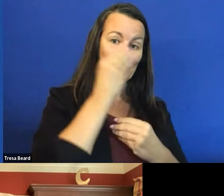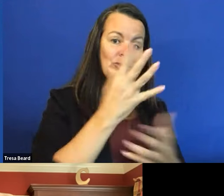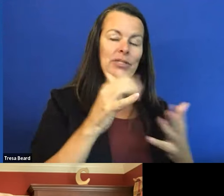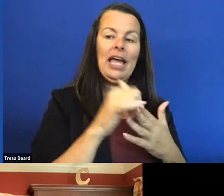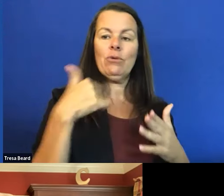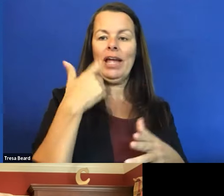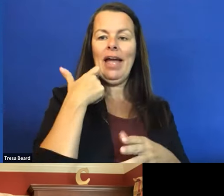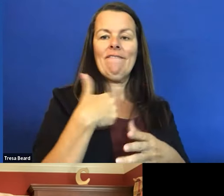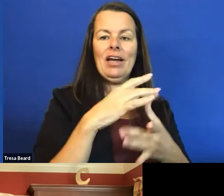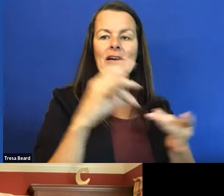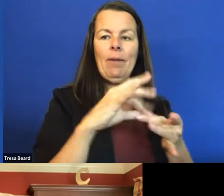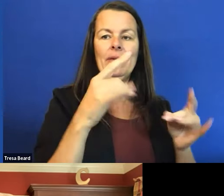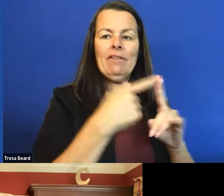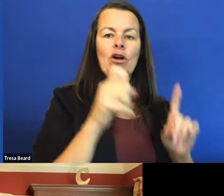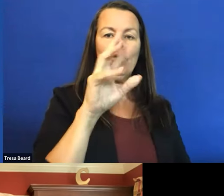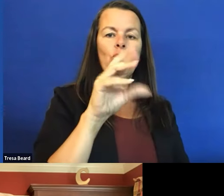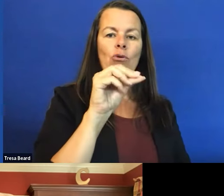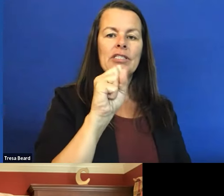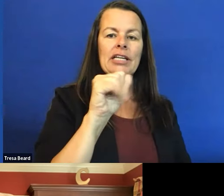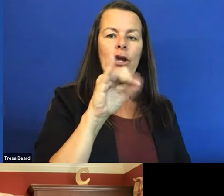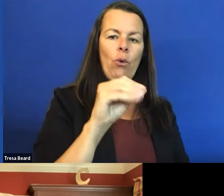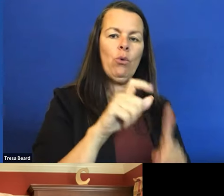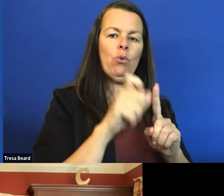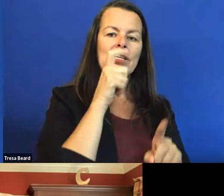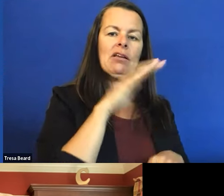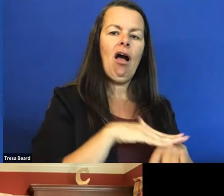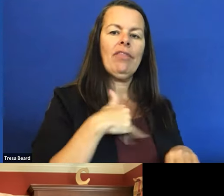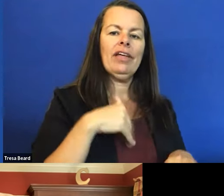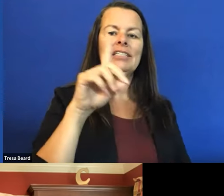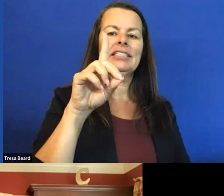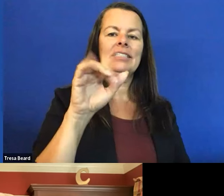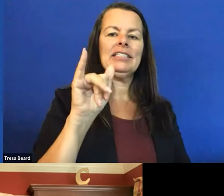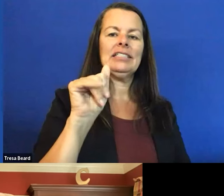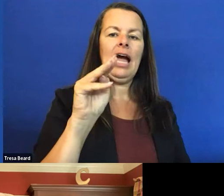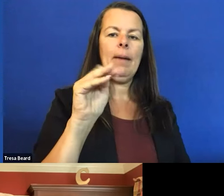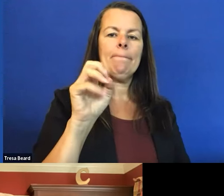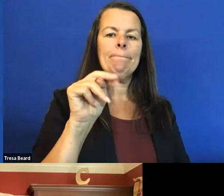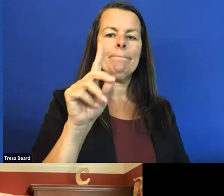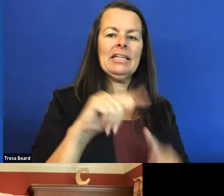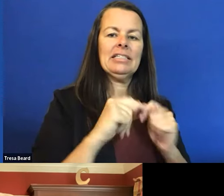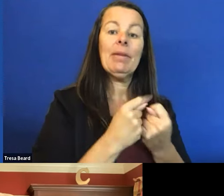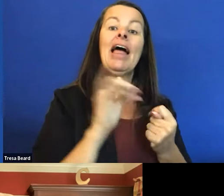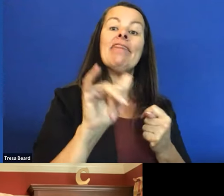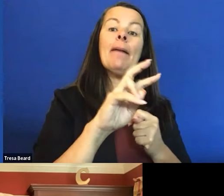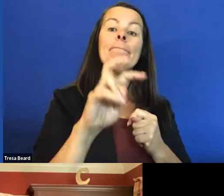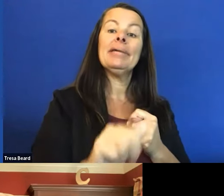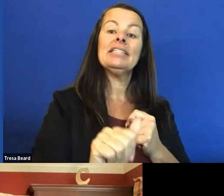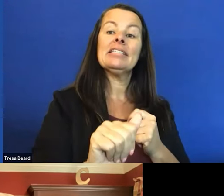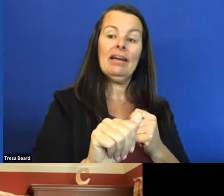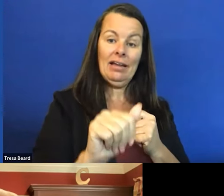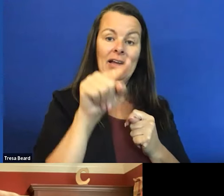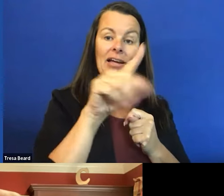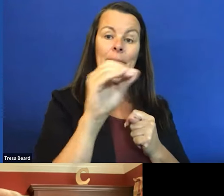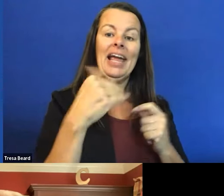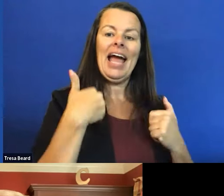from Rocio, who's on the Diamond team, who's saying that that pizza company actually has accessibility developers now.